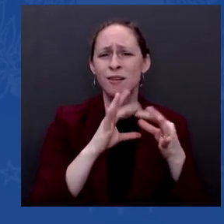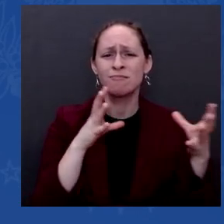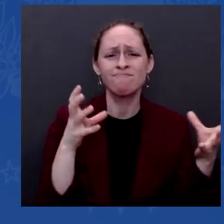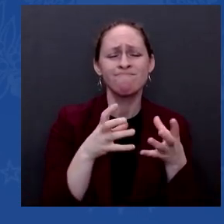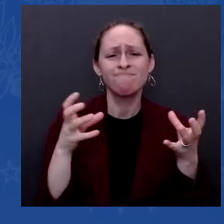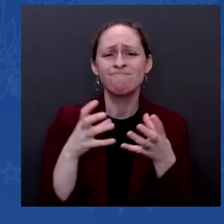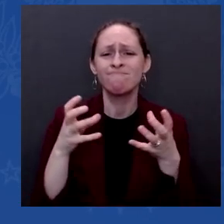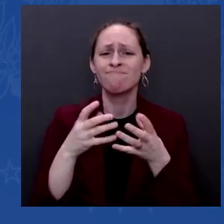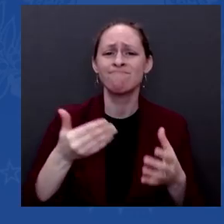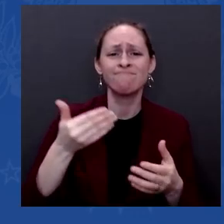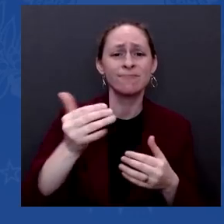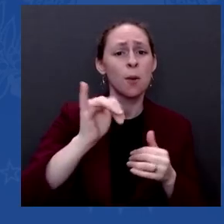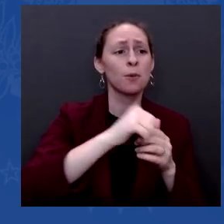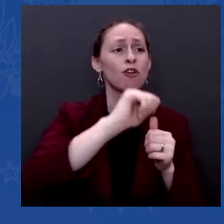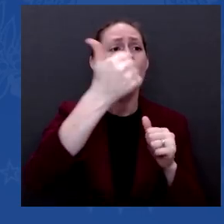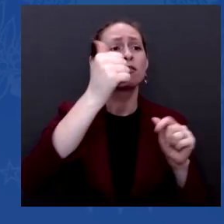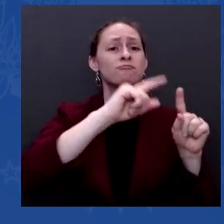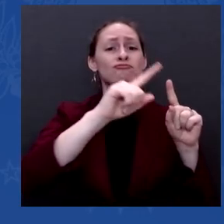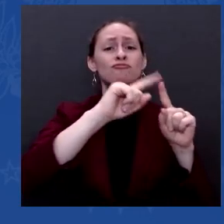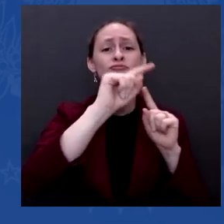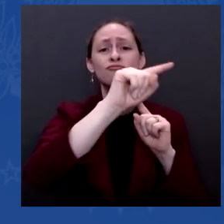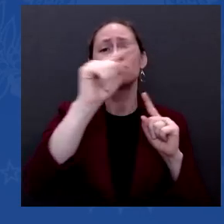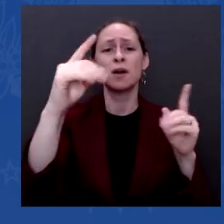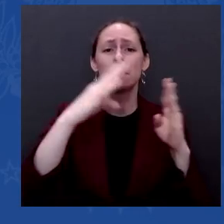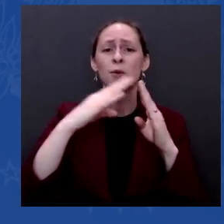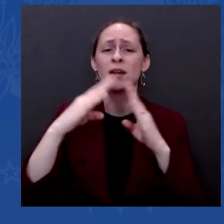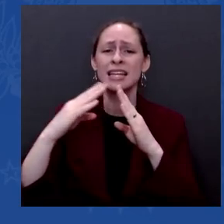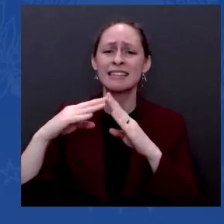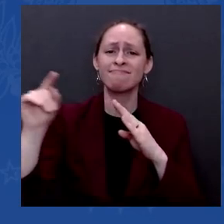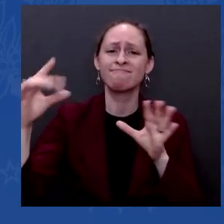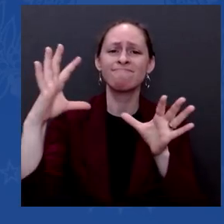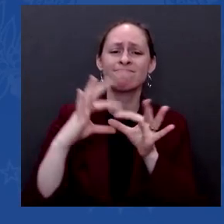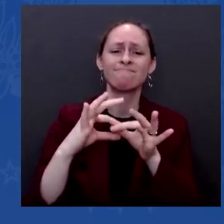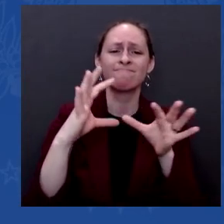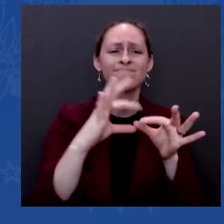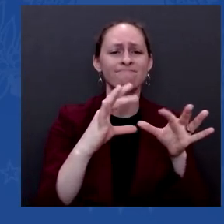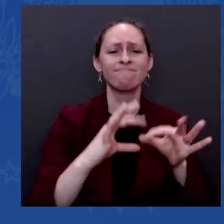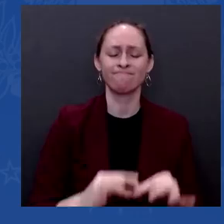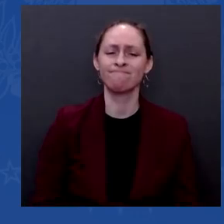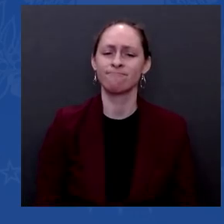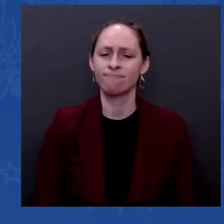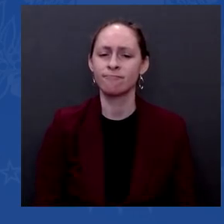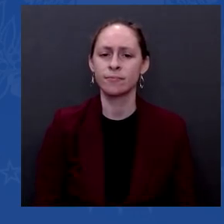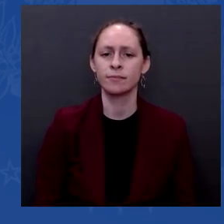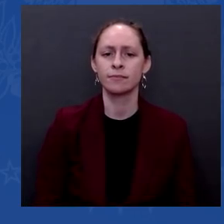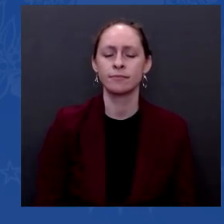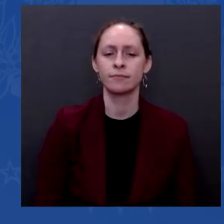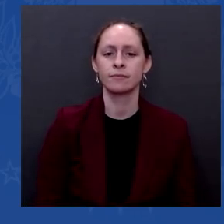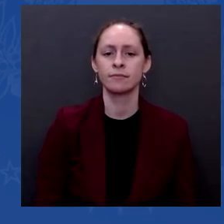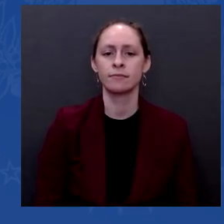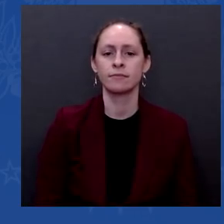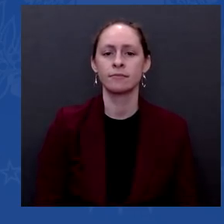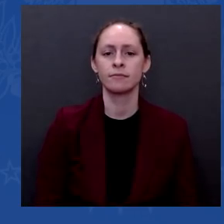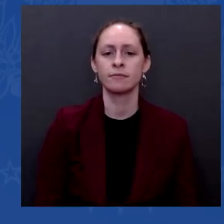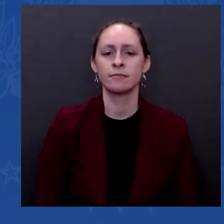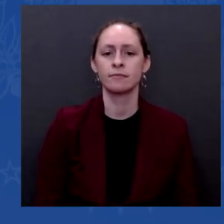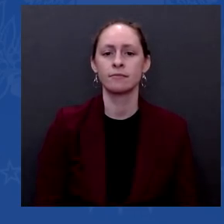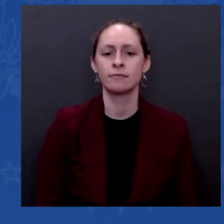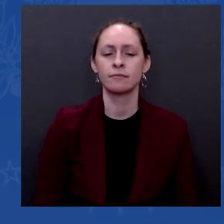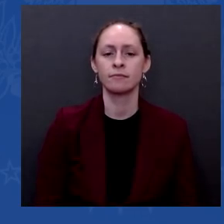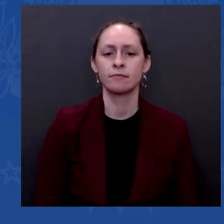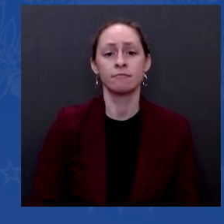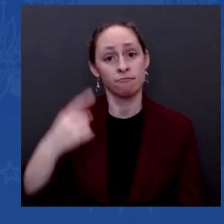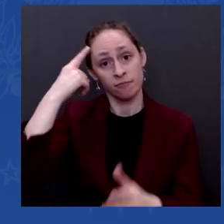in the community. And I'm a big labor guy. I'm sure there's people in labor saying, why haven't I been able to do A, B, C or D? So